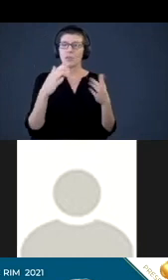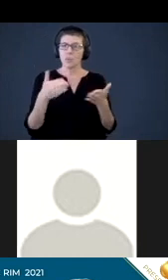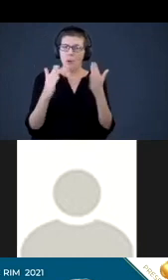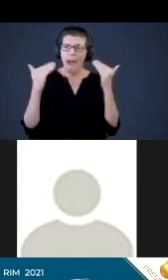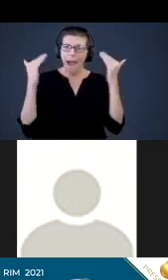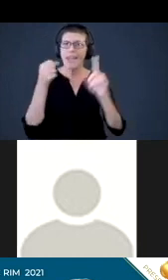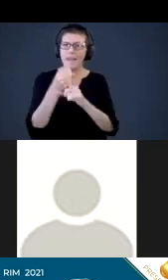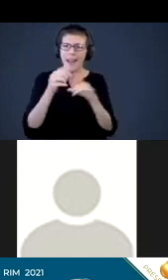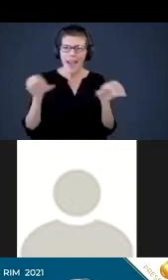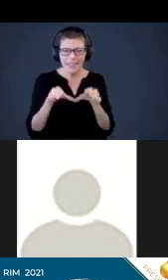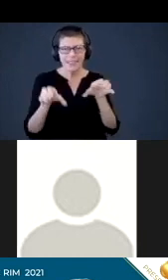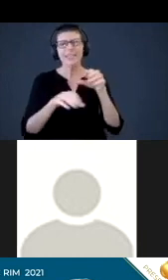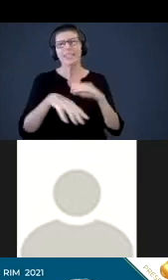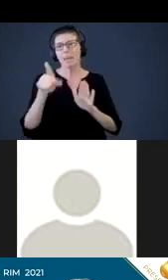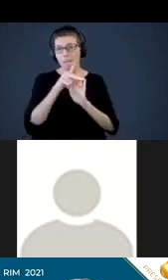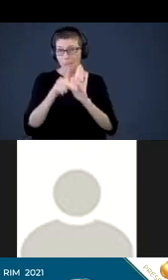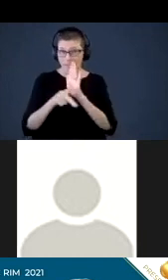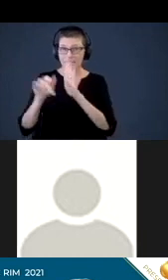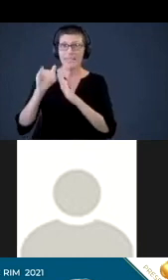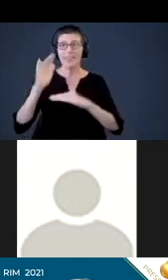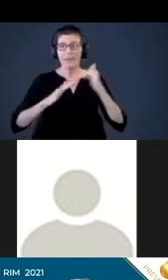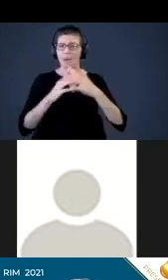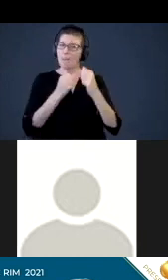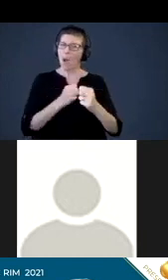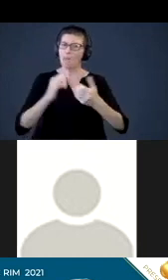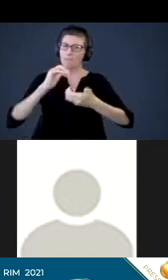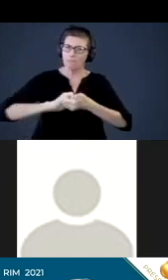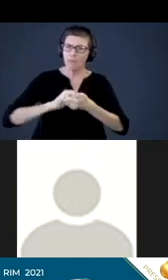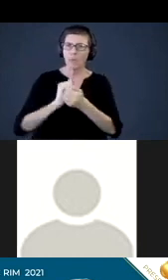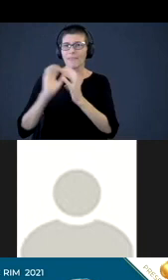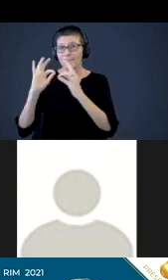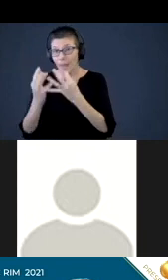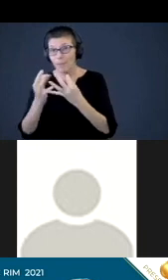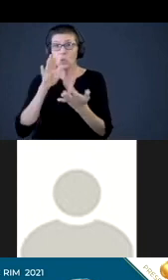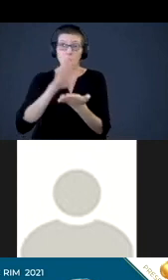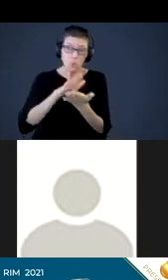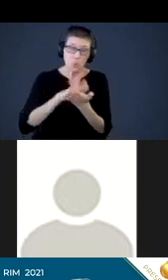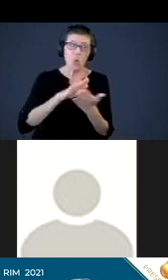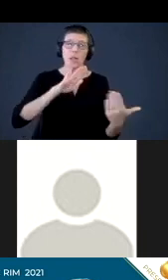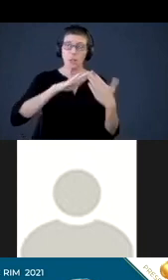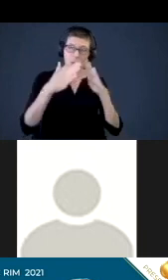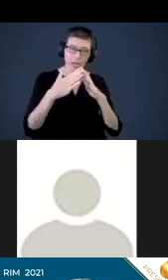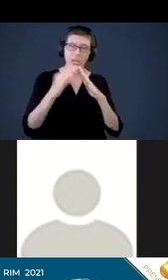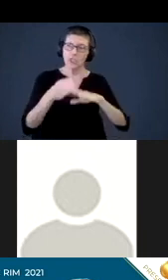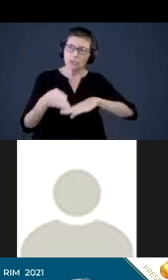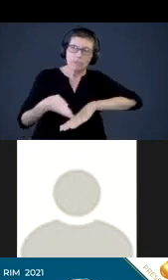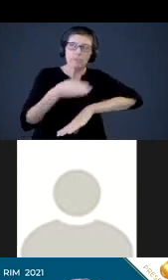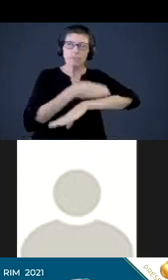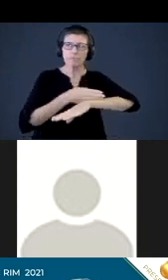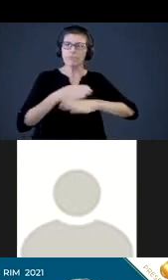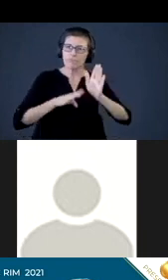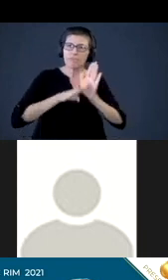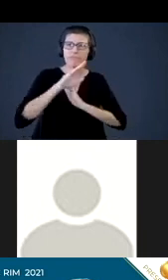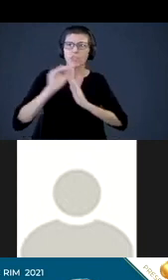and policies that build powerful partnerships among family, school and community in order to enhance child development and student